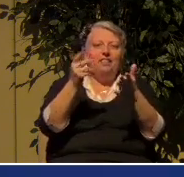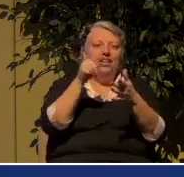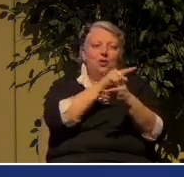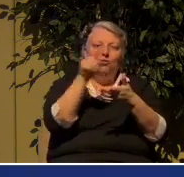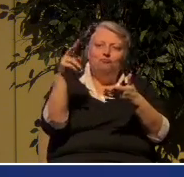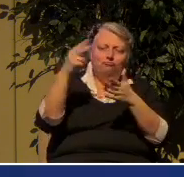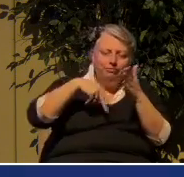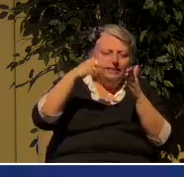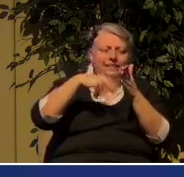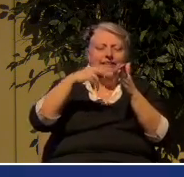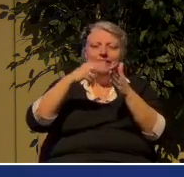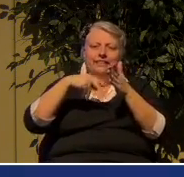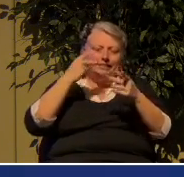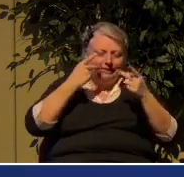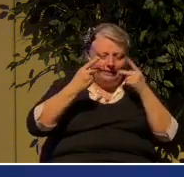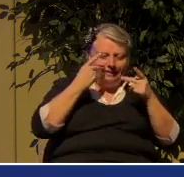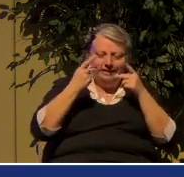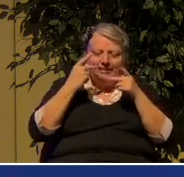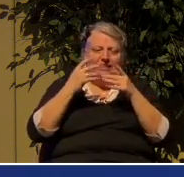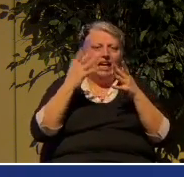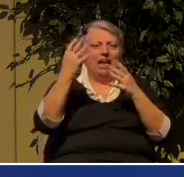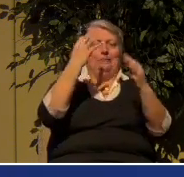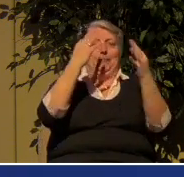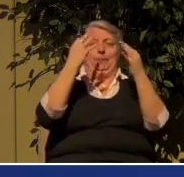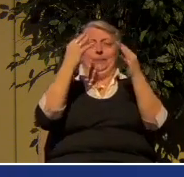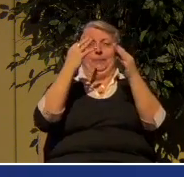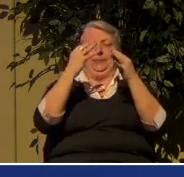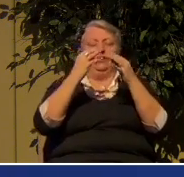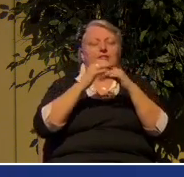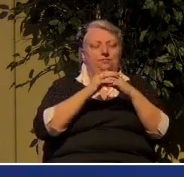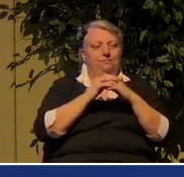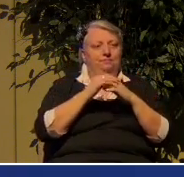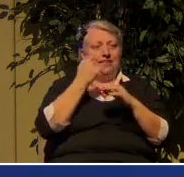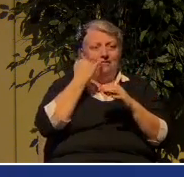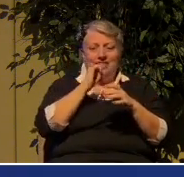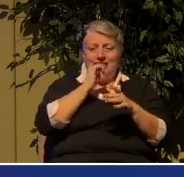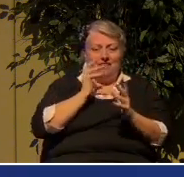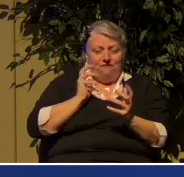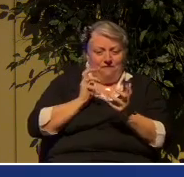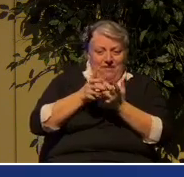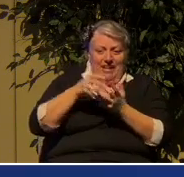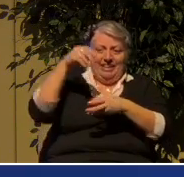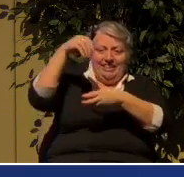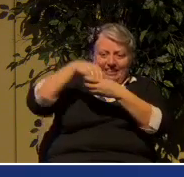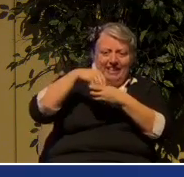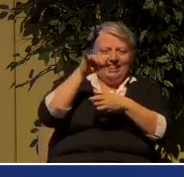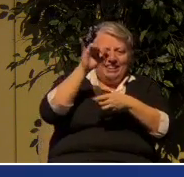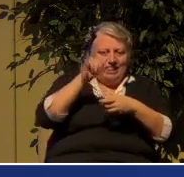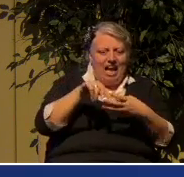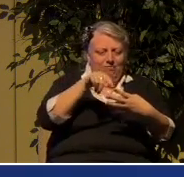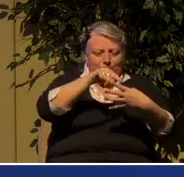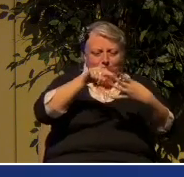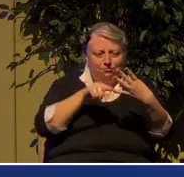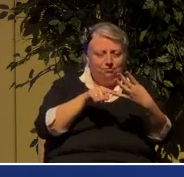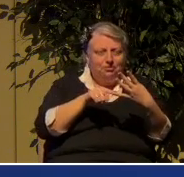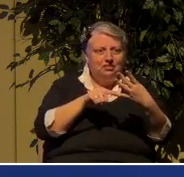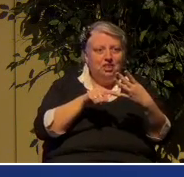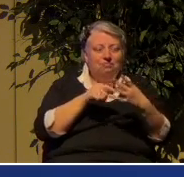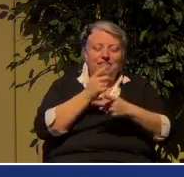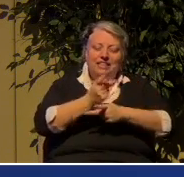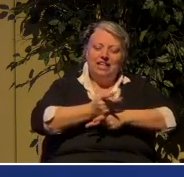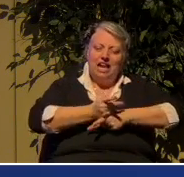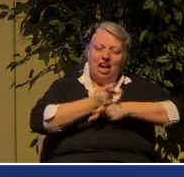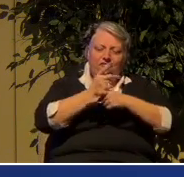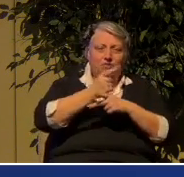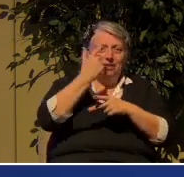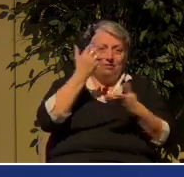If it doesn't fit in that framework, be very careful because it is likely a false prophet.